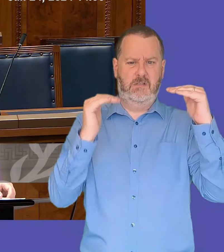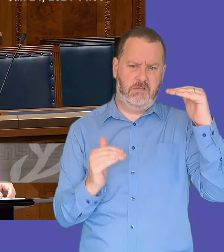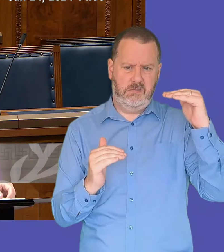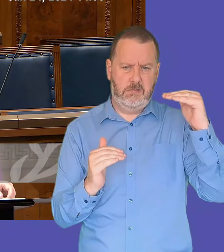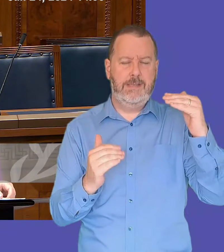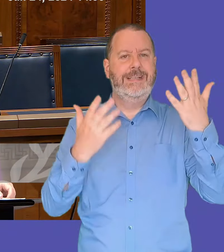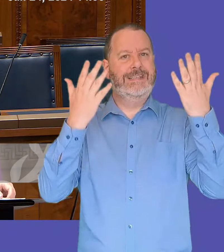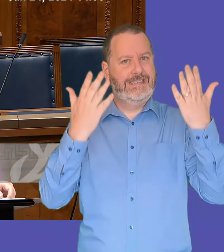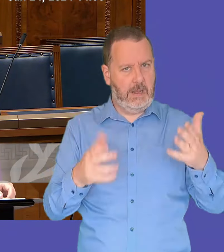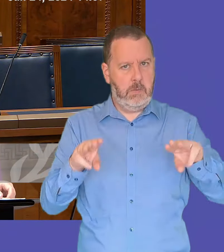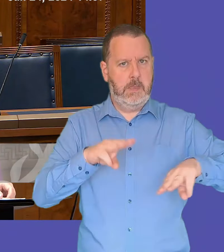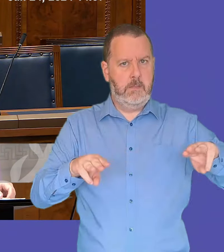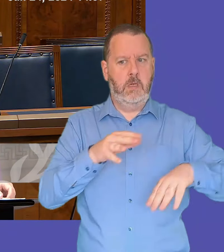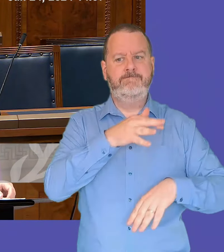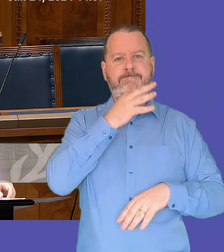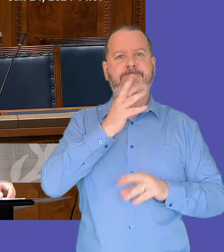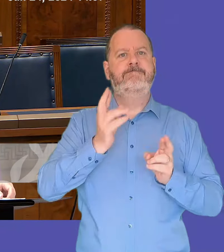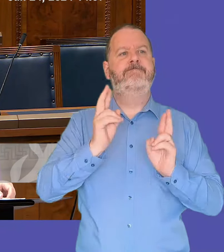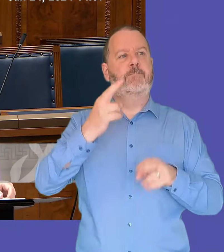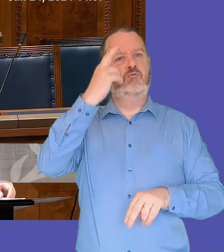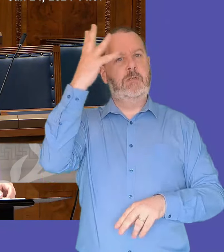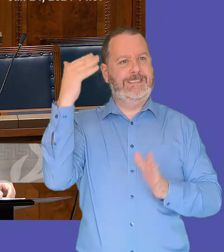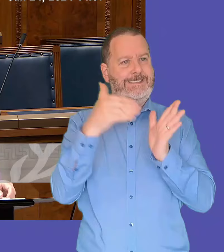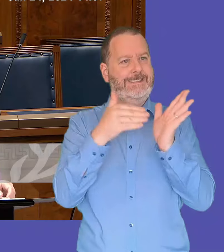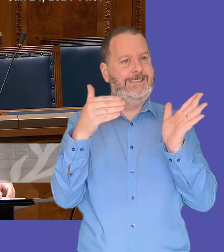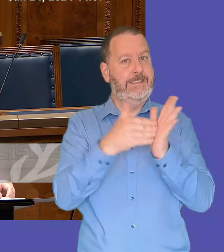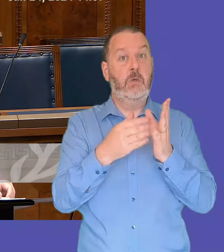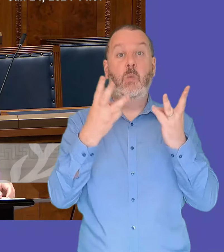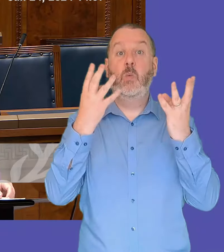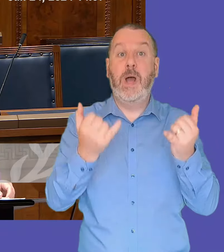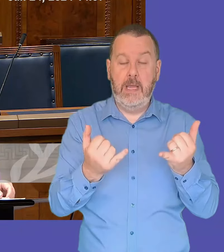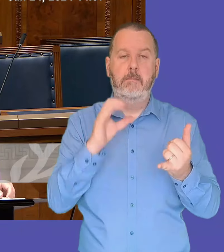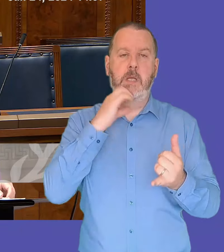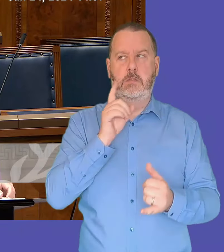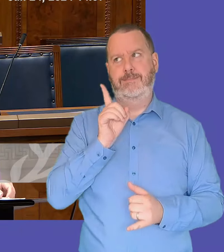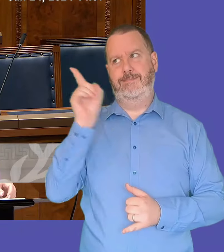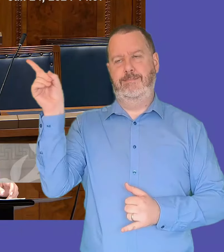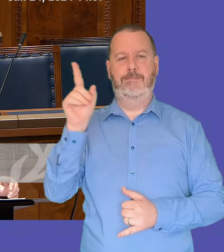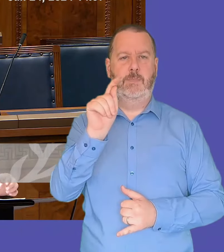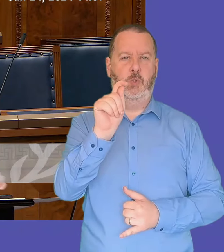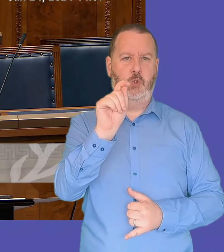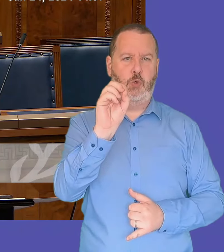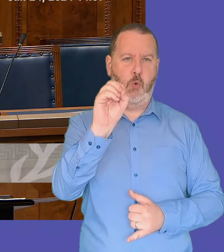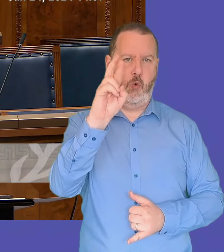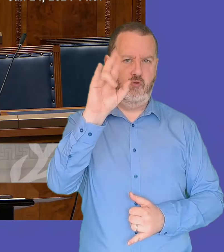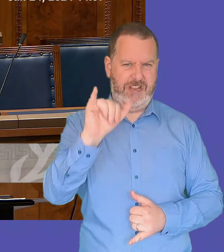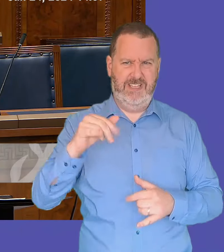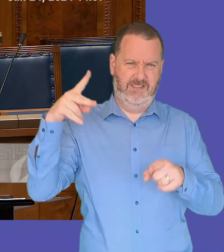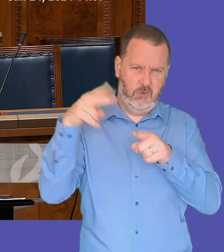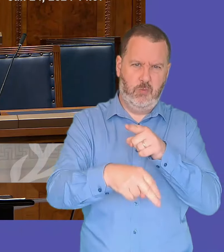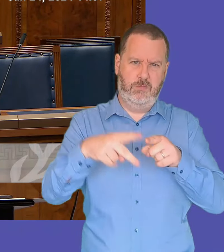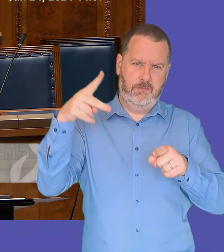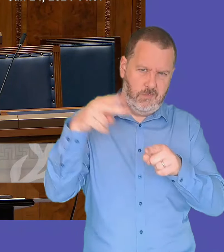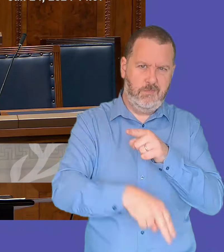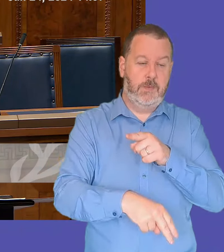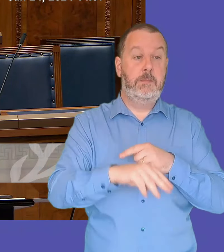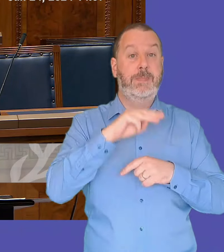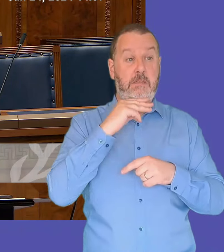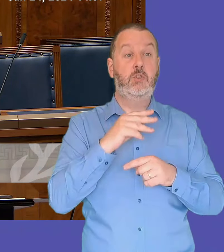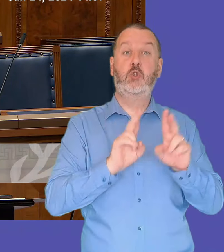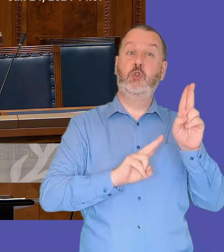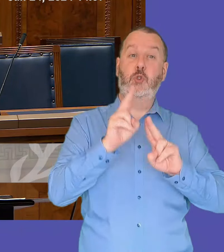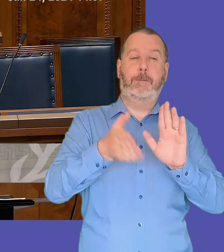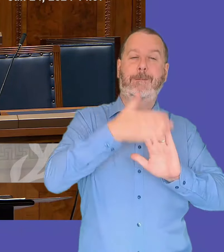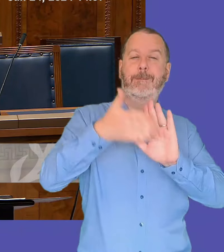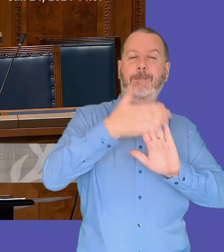is the case but this is the direct result of tory austerity it's a direct result that has meant that less social housing has been built that has